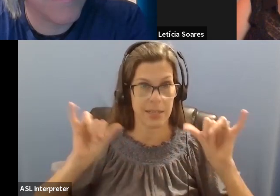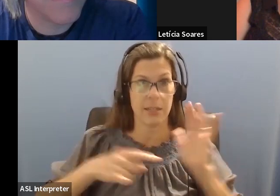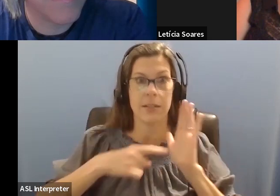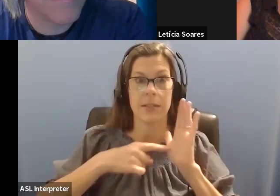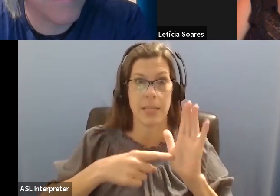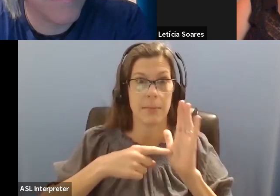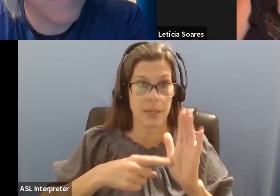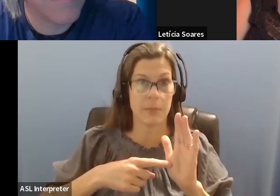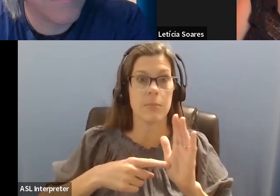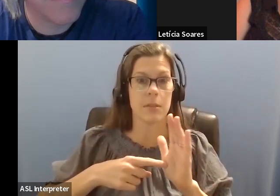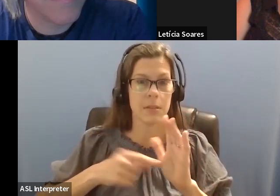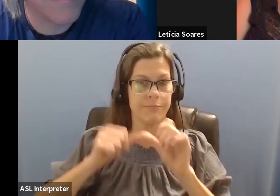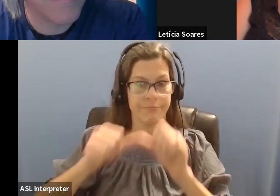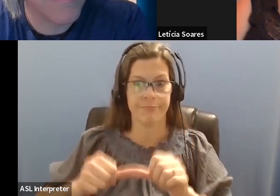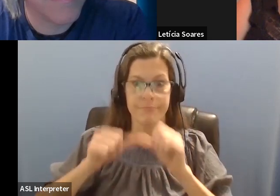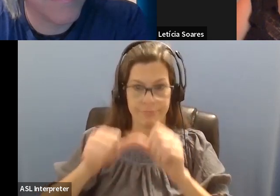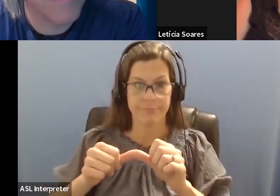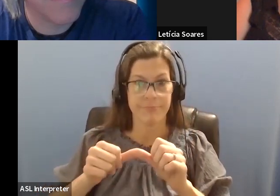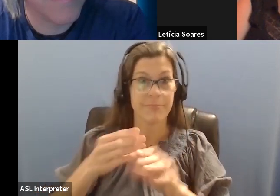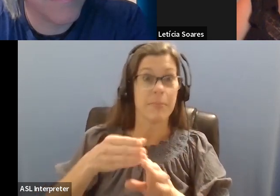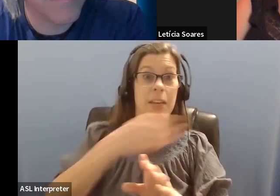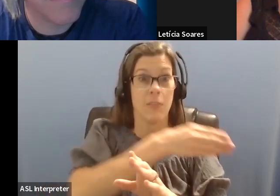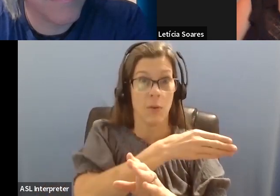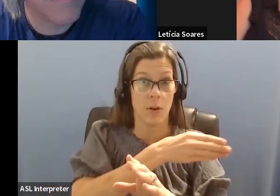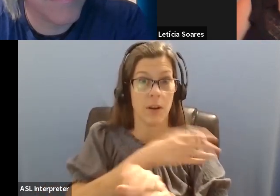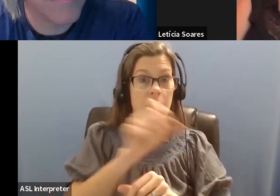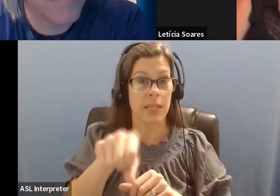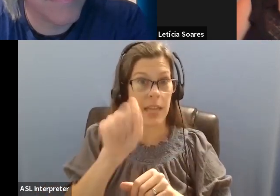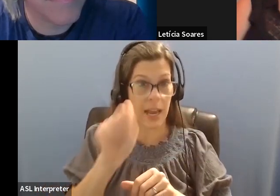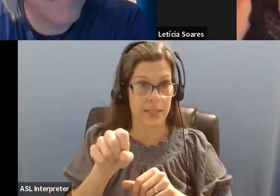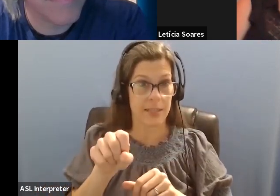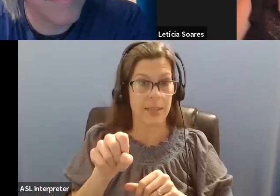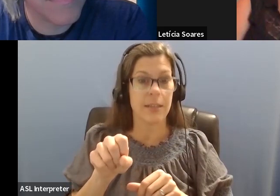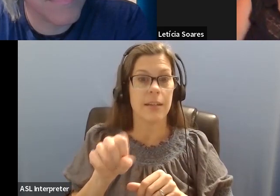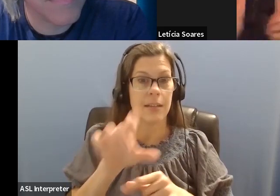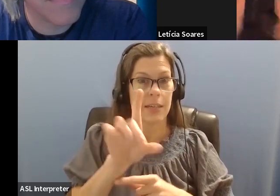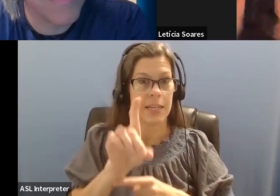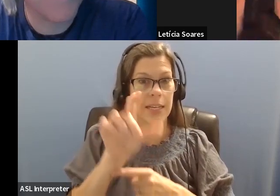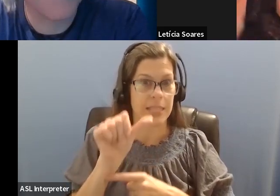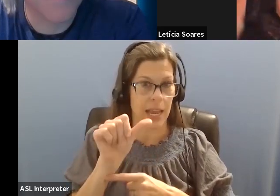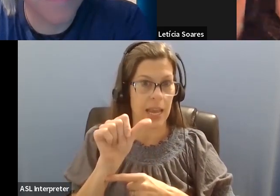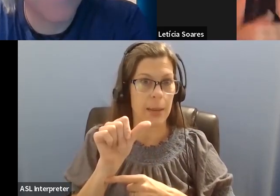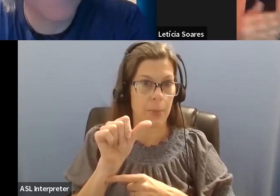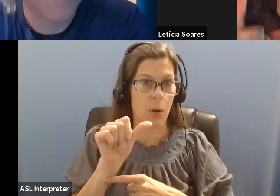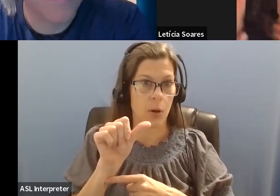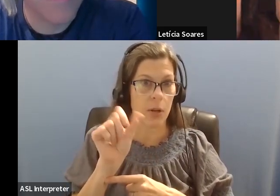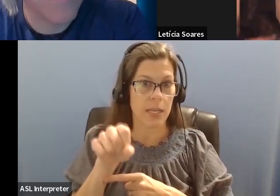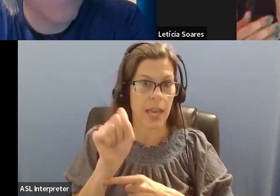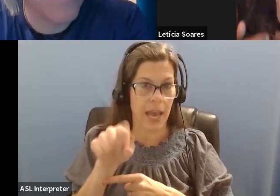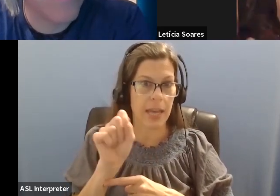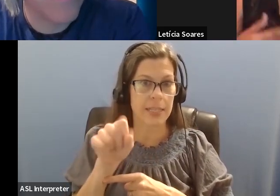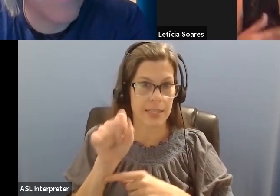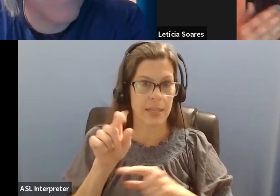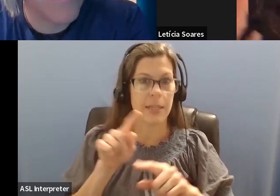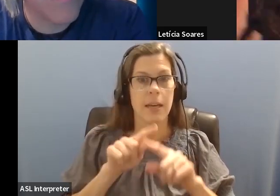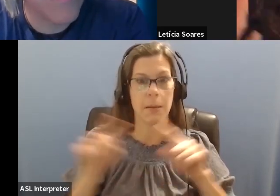I had so much internalized ablism, even though, you know, I, I,